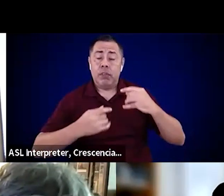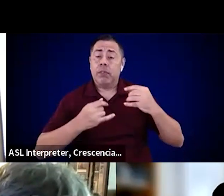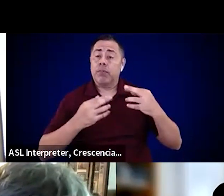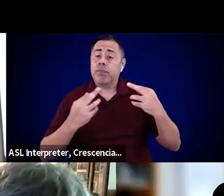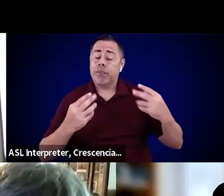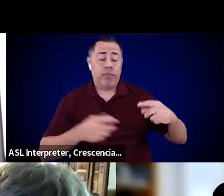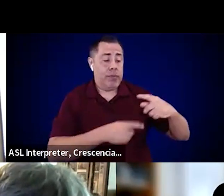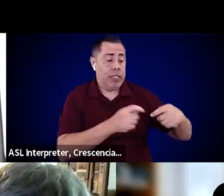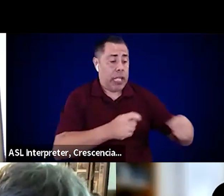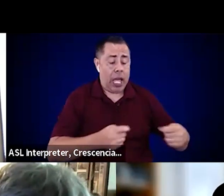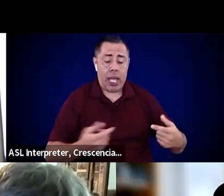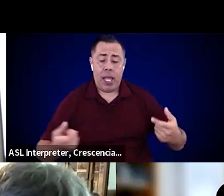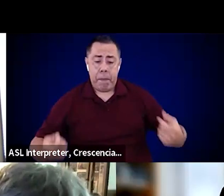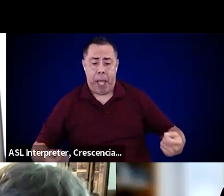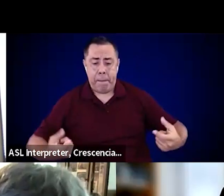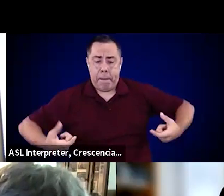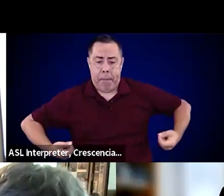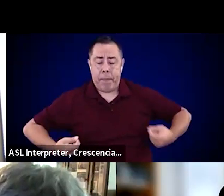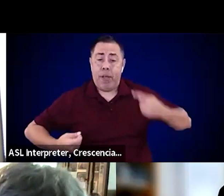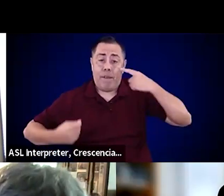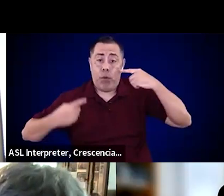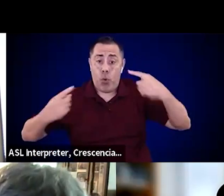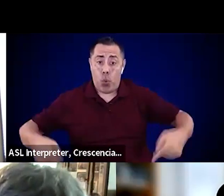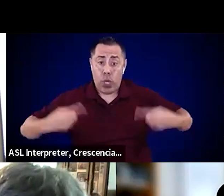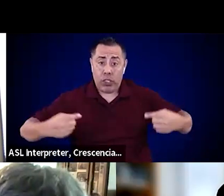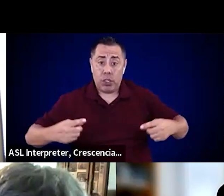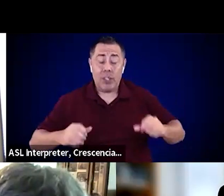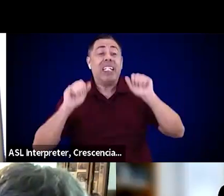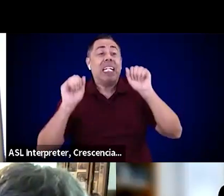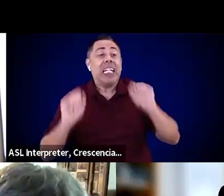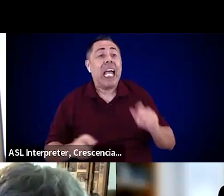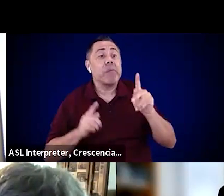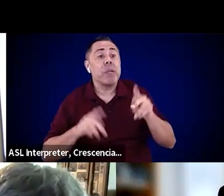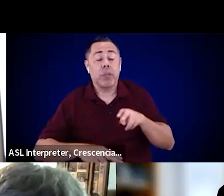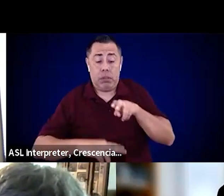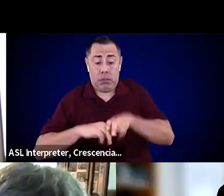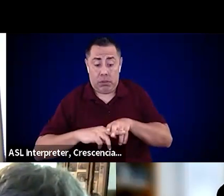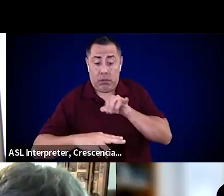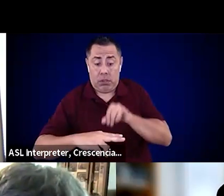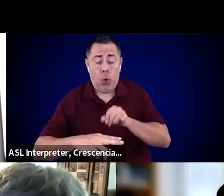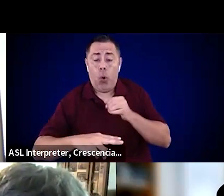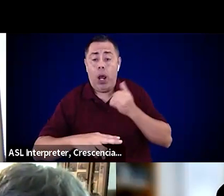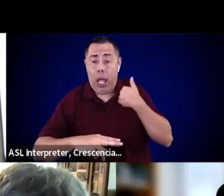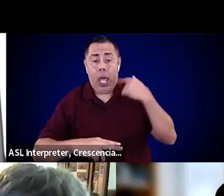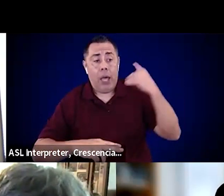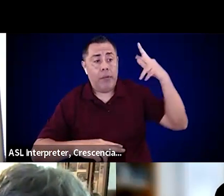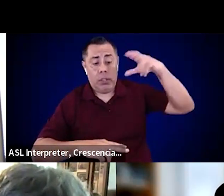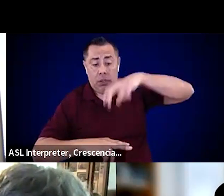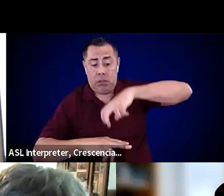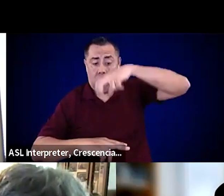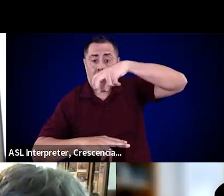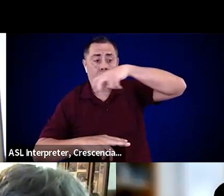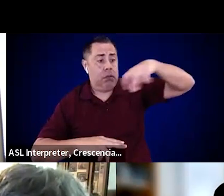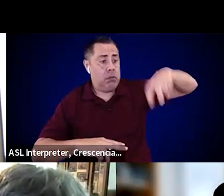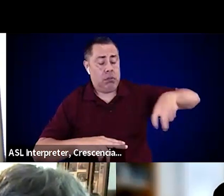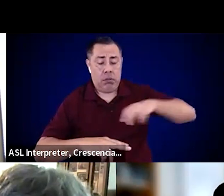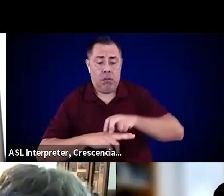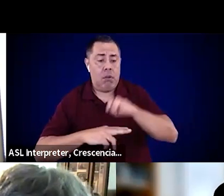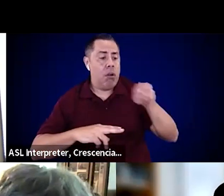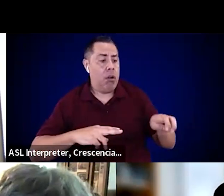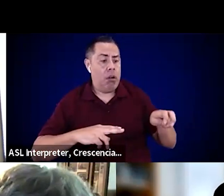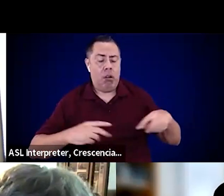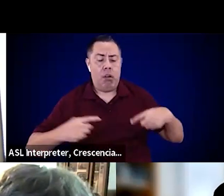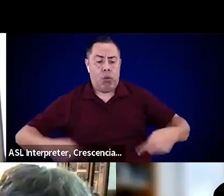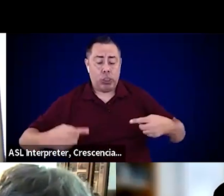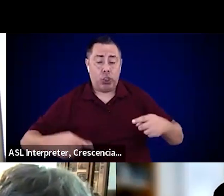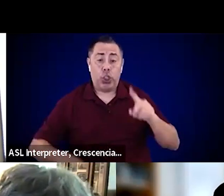from their seats or remain in their wheelchair, you know, are your public transportation drivers educated